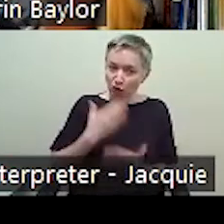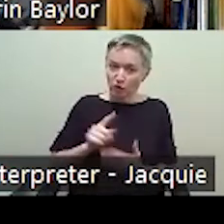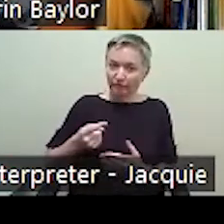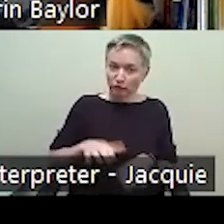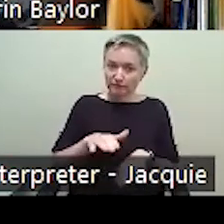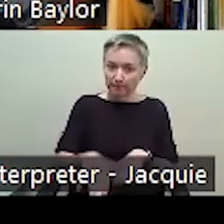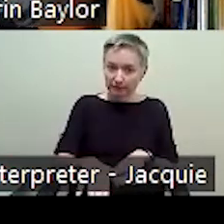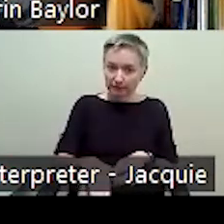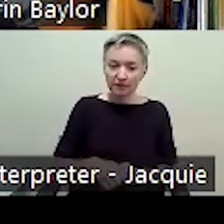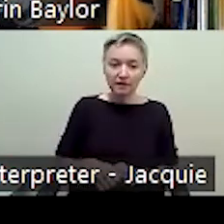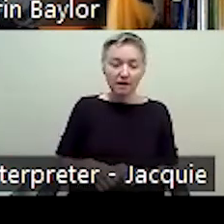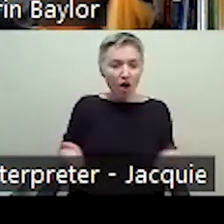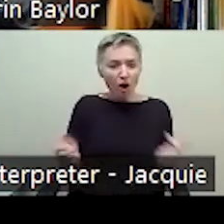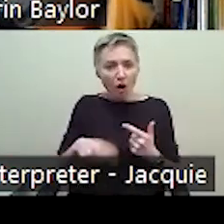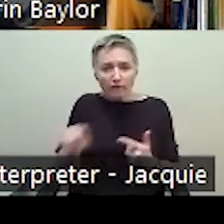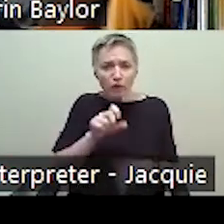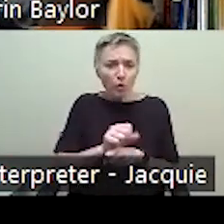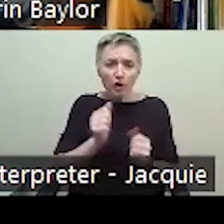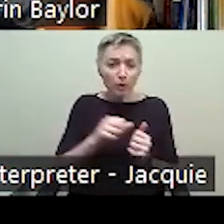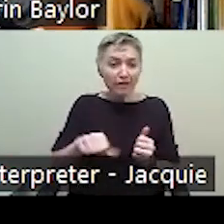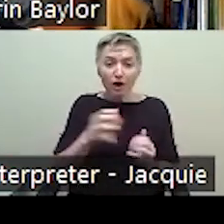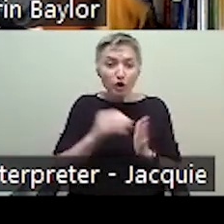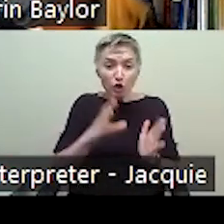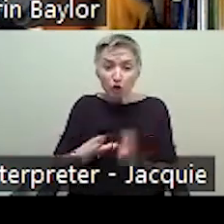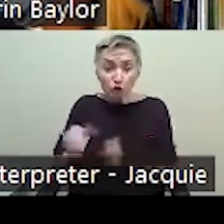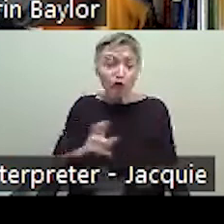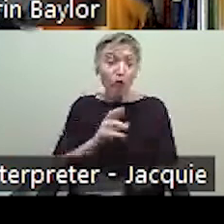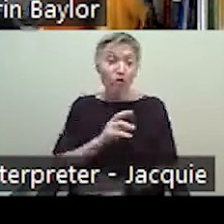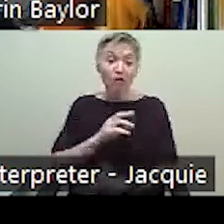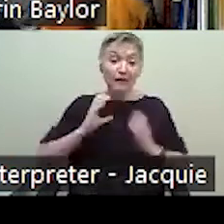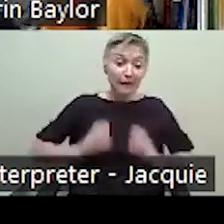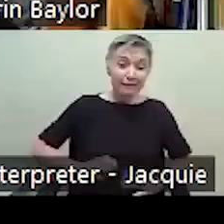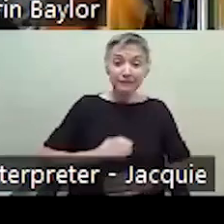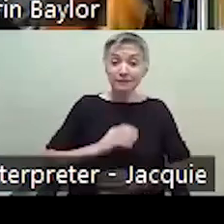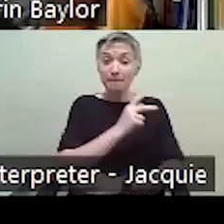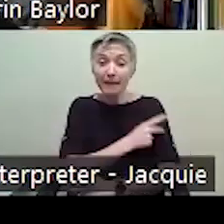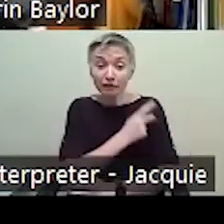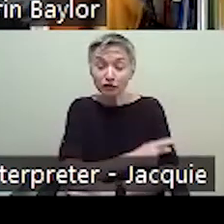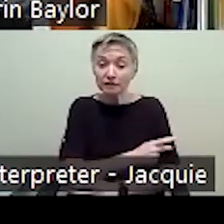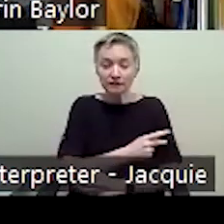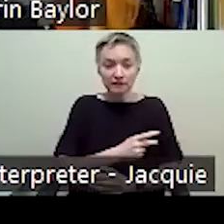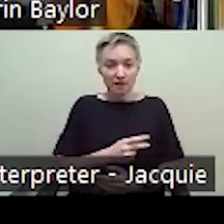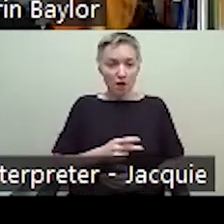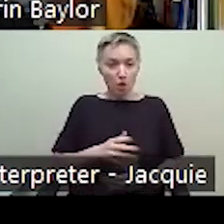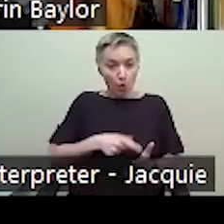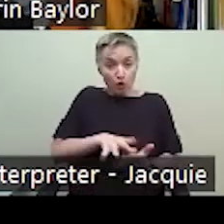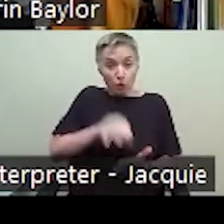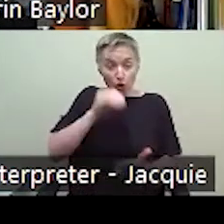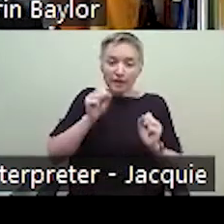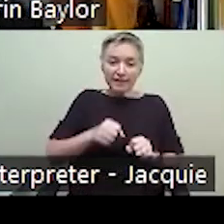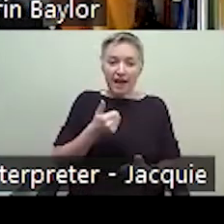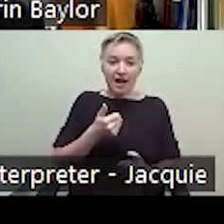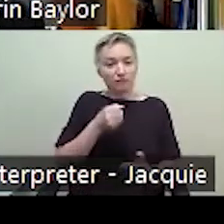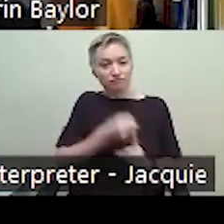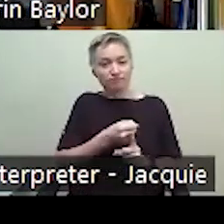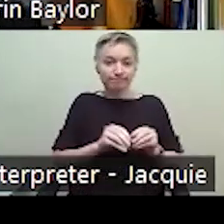with either learners or clients or patients, um, that that's a good place to start. Um, so I'm going to